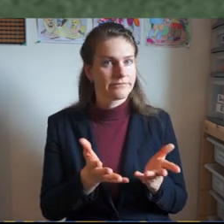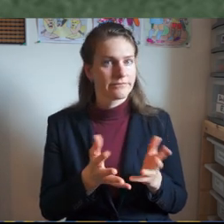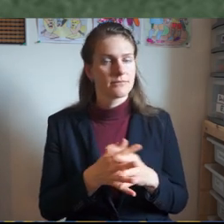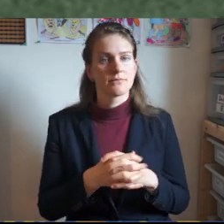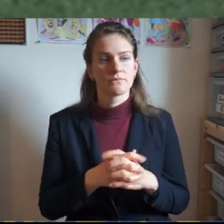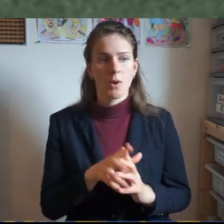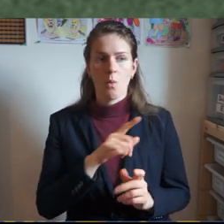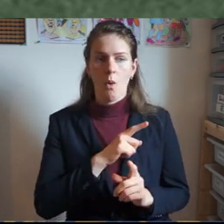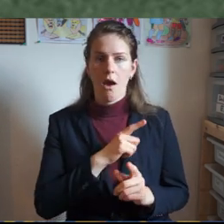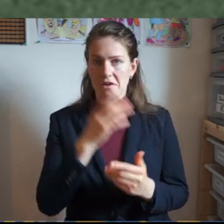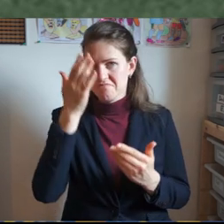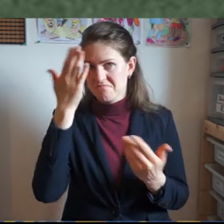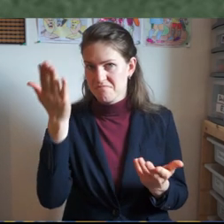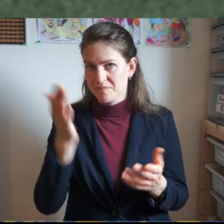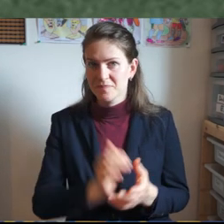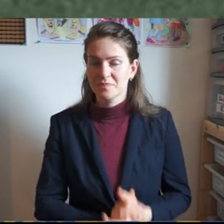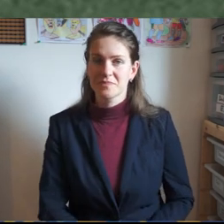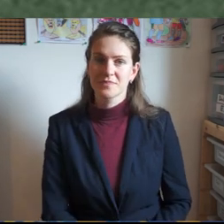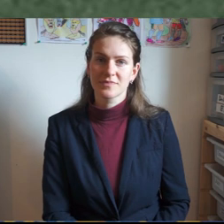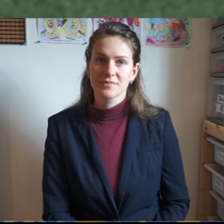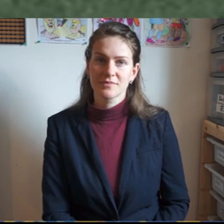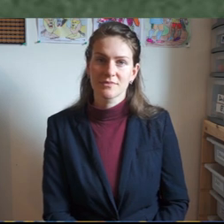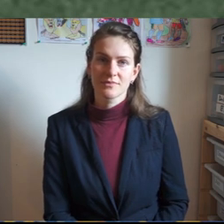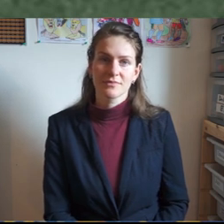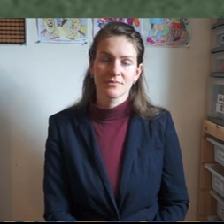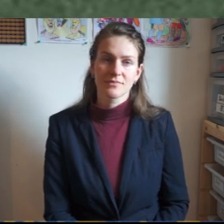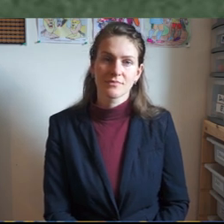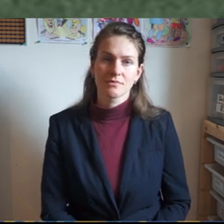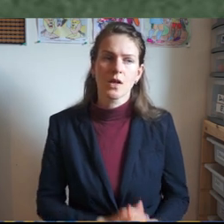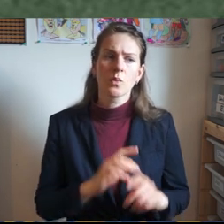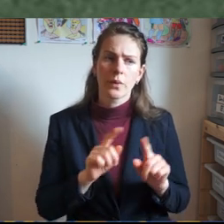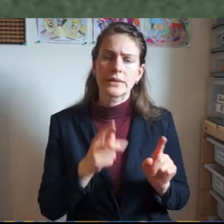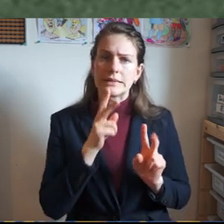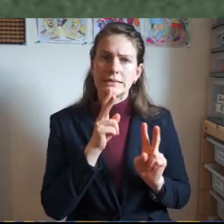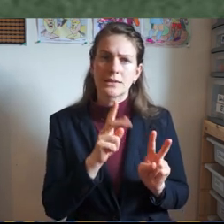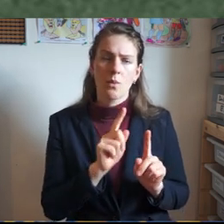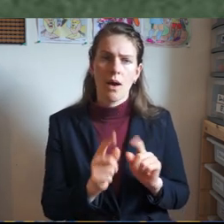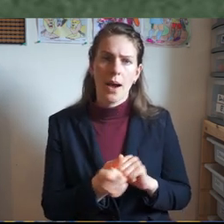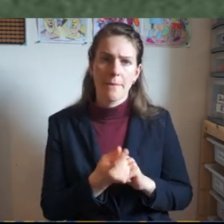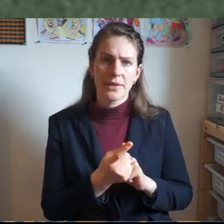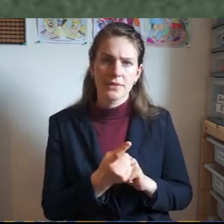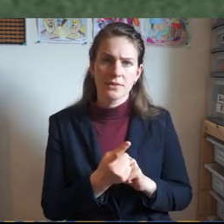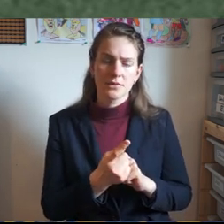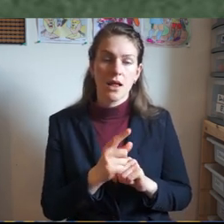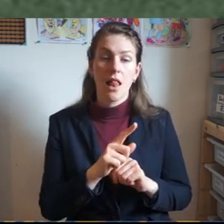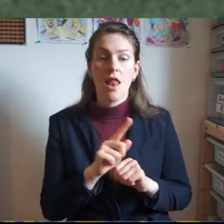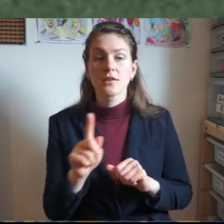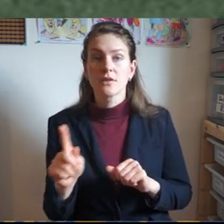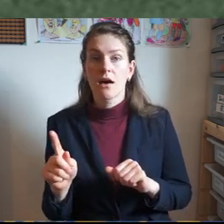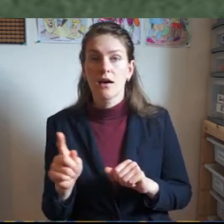but we can see from what happens later on that the Lord Jesus